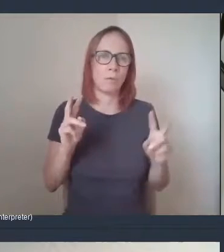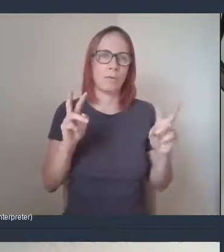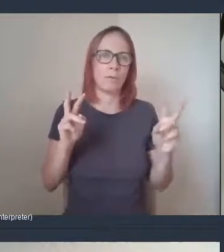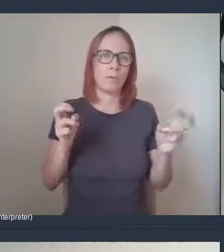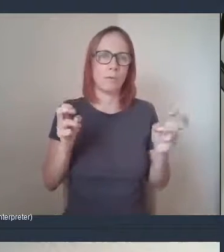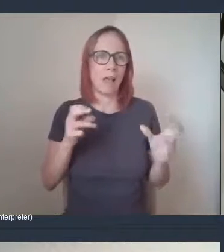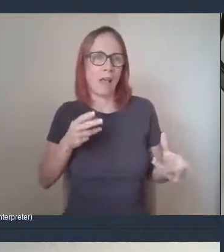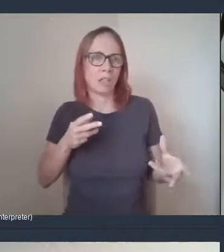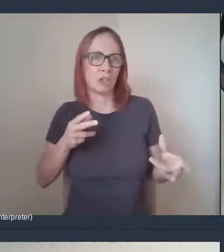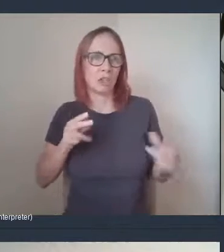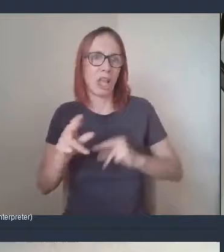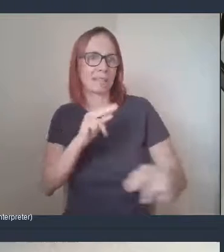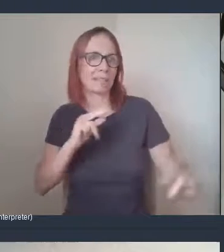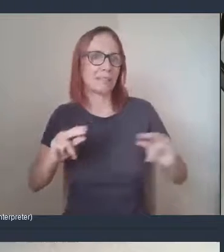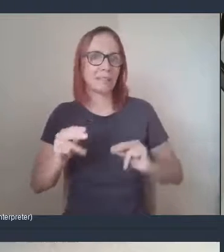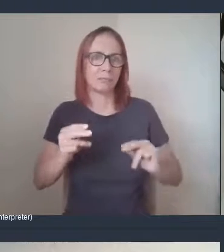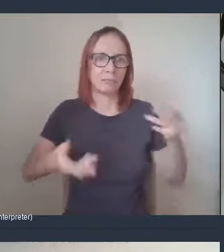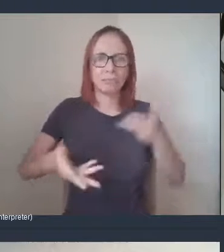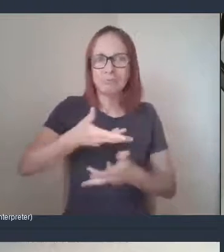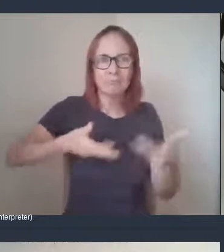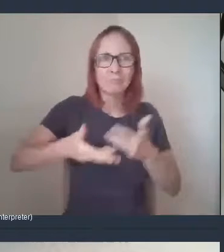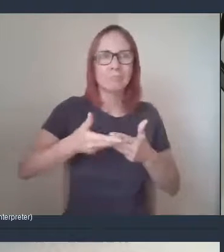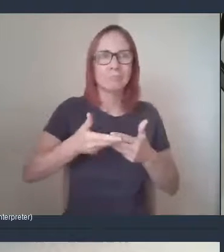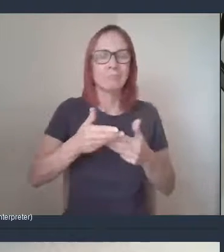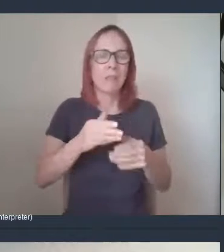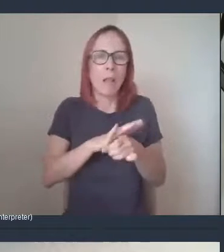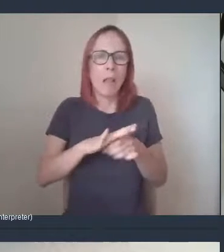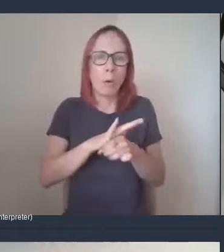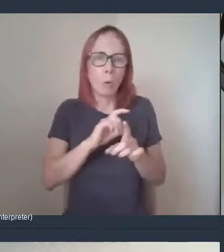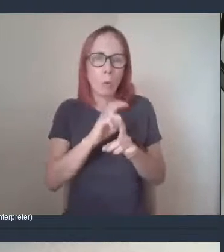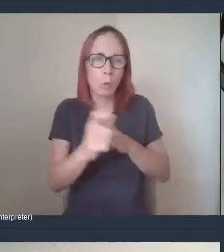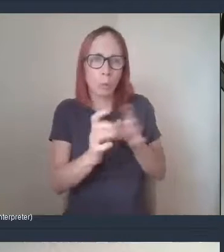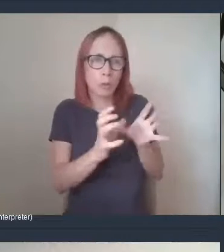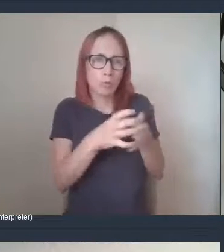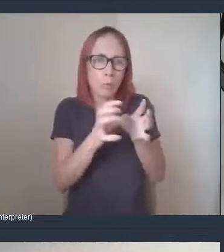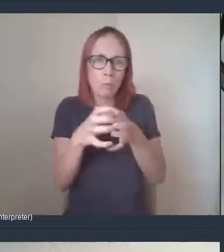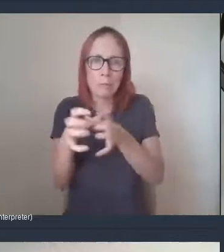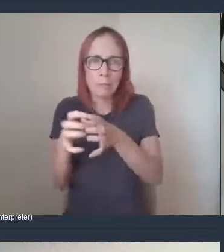local community groups that I've been helping out during lockdown.